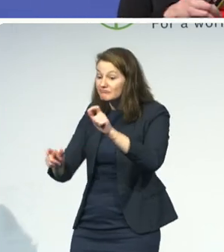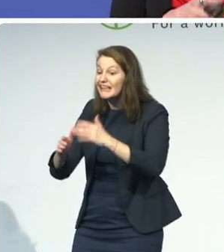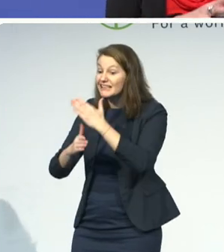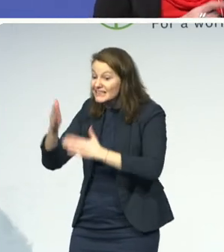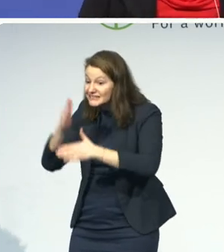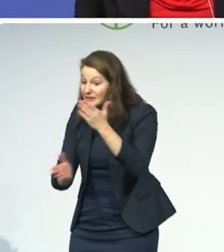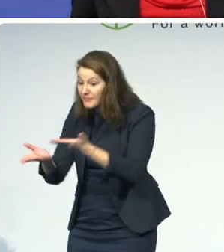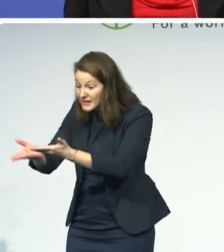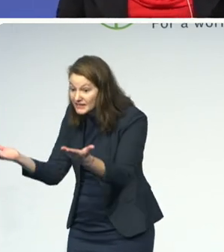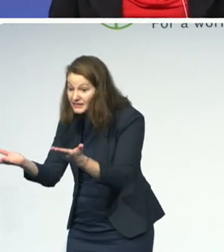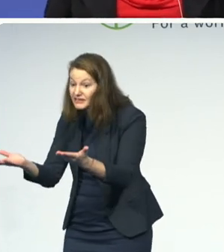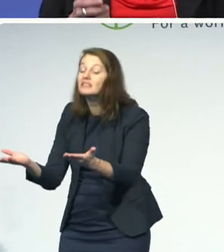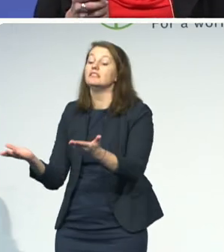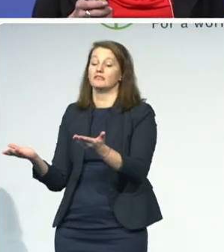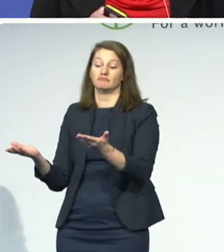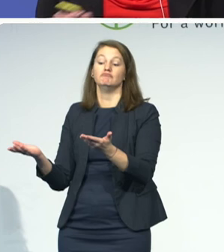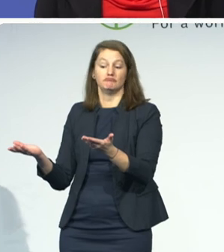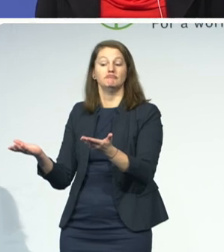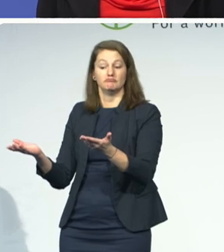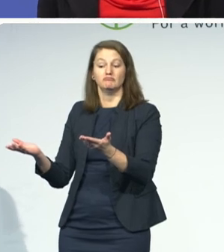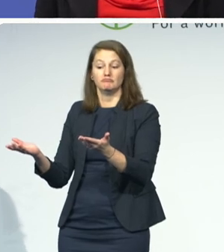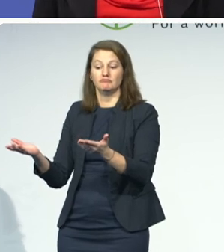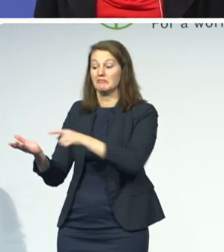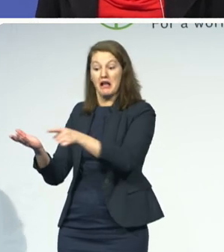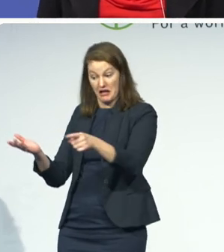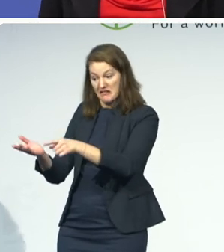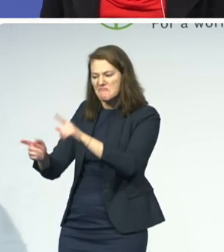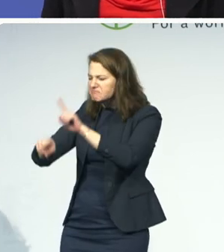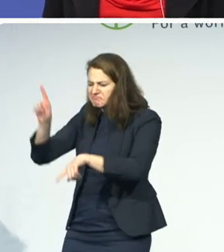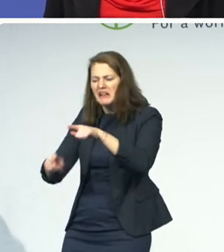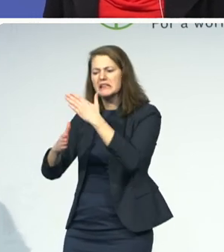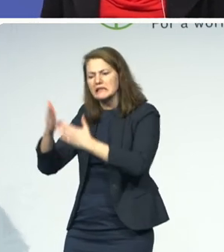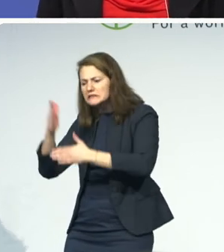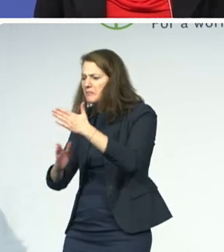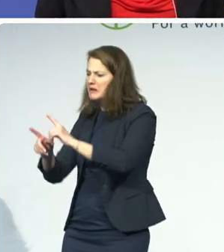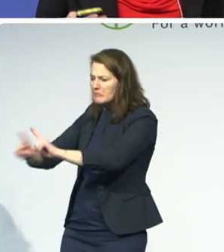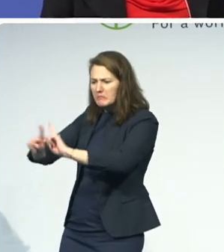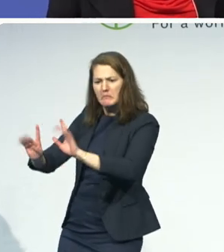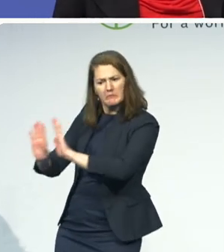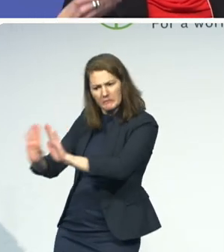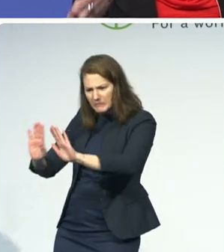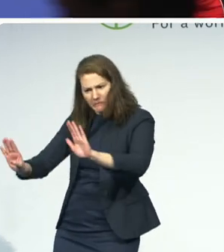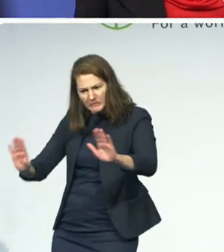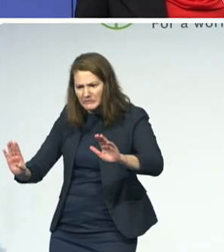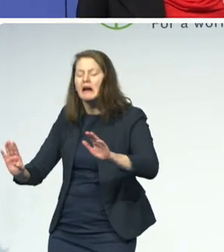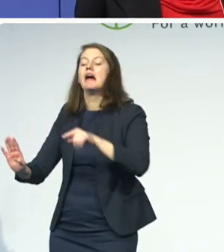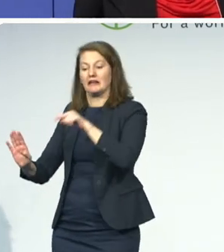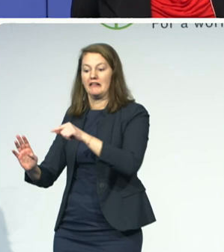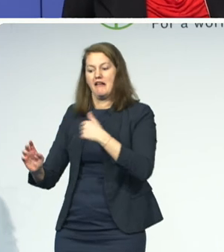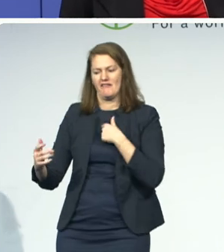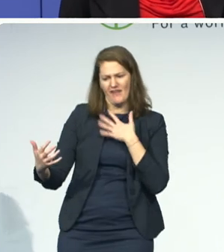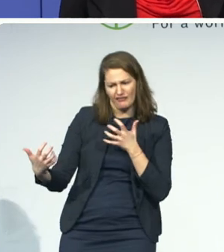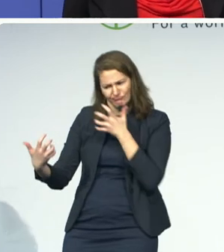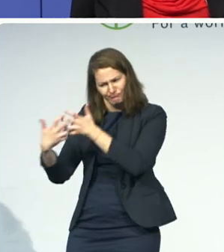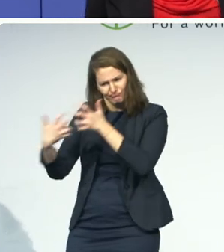this. This is a newer one. But we would welcome you to absolutely, you know, check it out as well. And really give feedback,